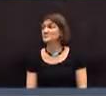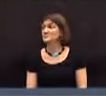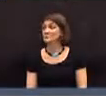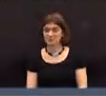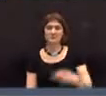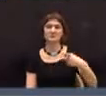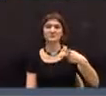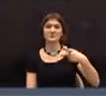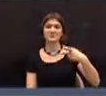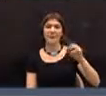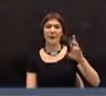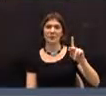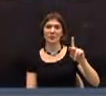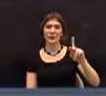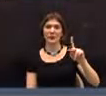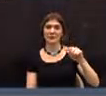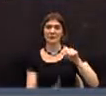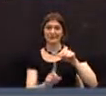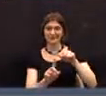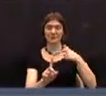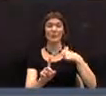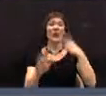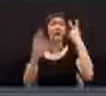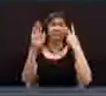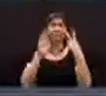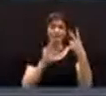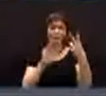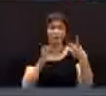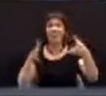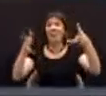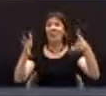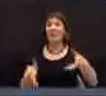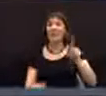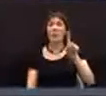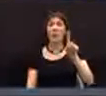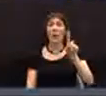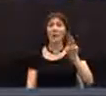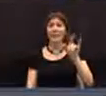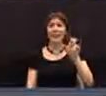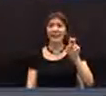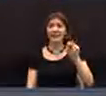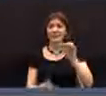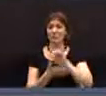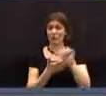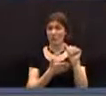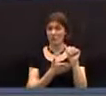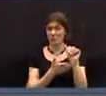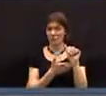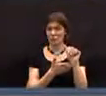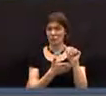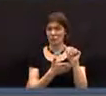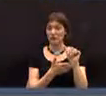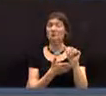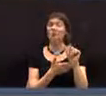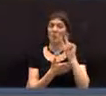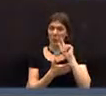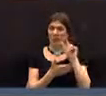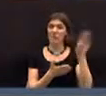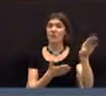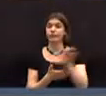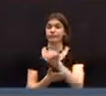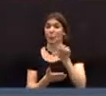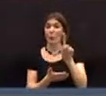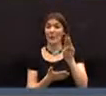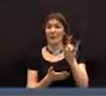Mr. Barber, we anticipate that that would leave us with $1 million, excuse me. We anticipate that that would leave us with $1 million